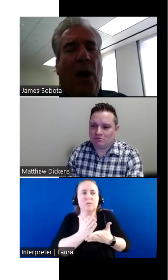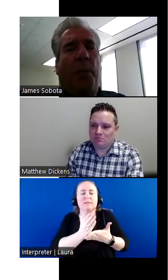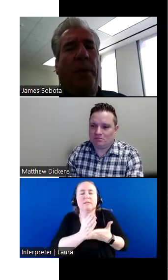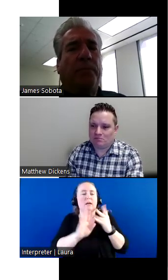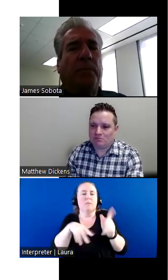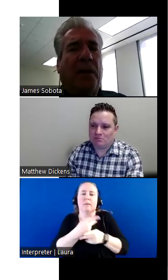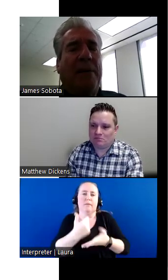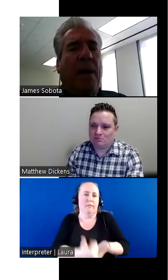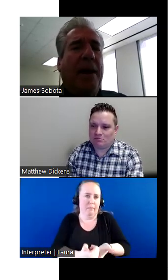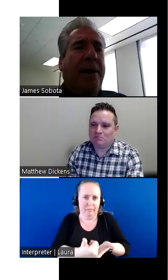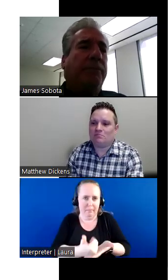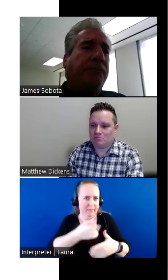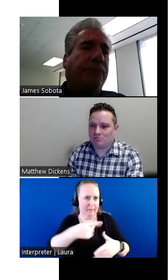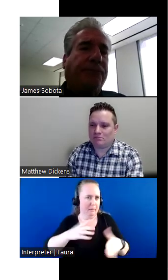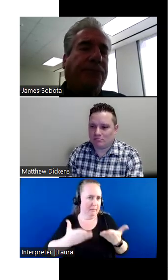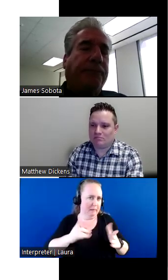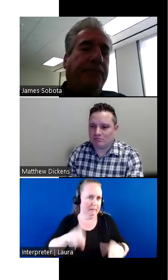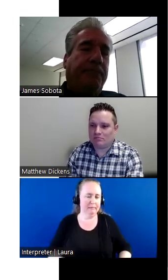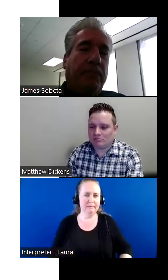type of help that they may need.